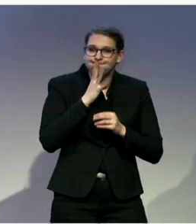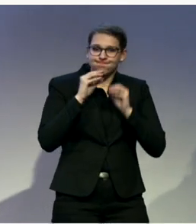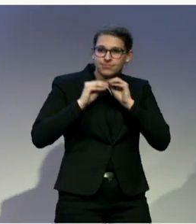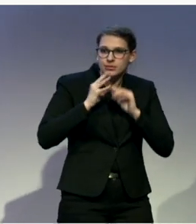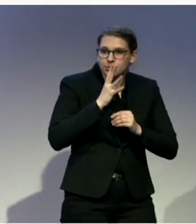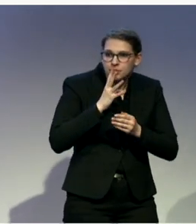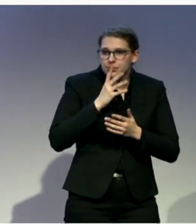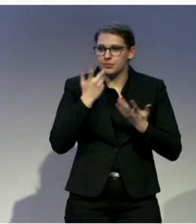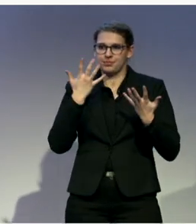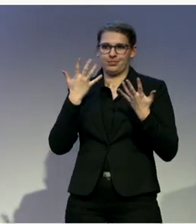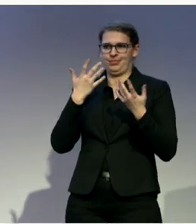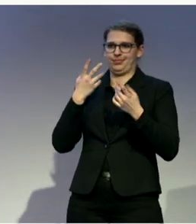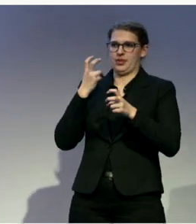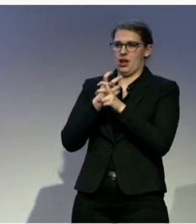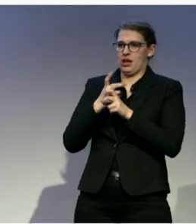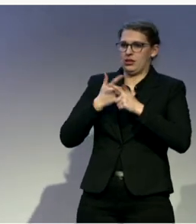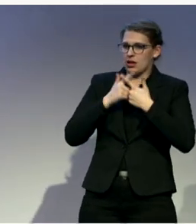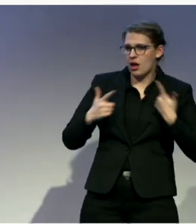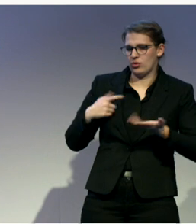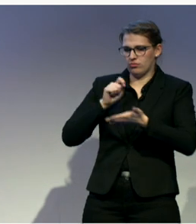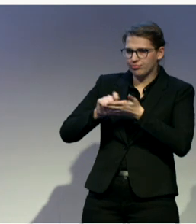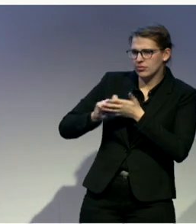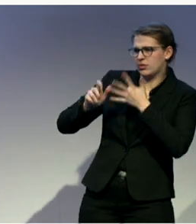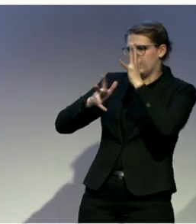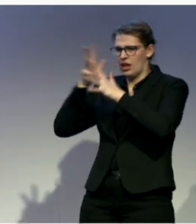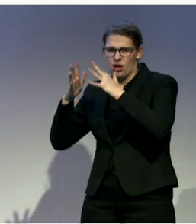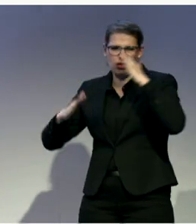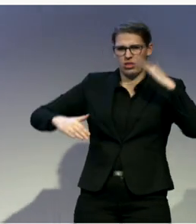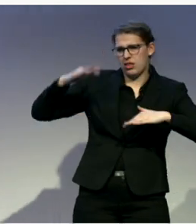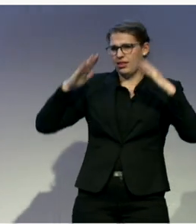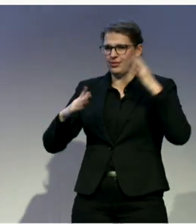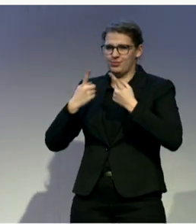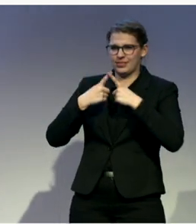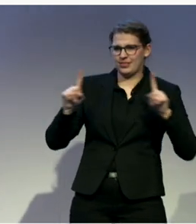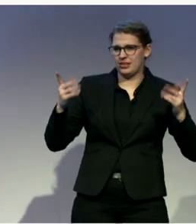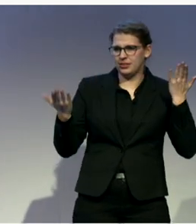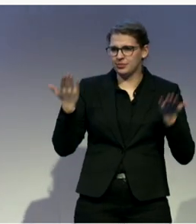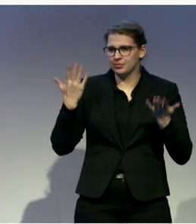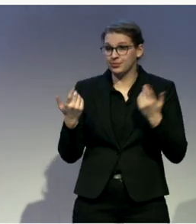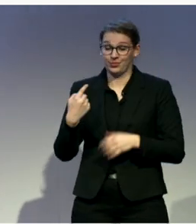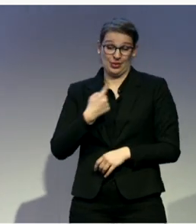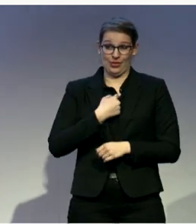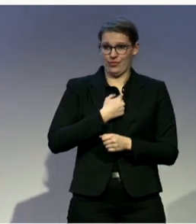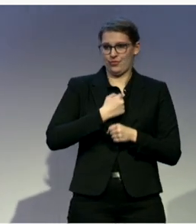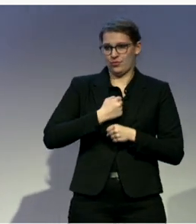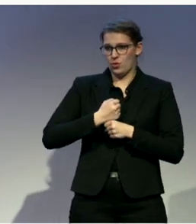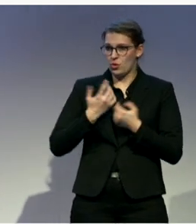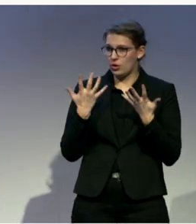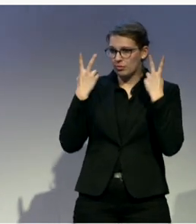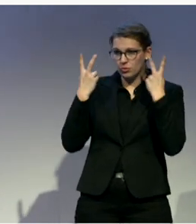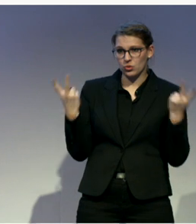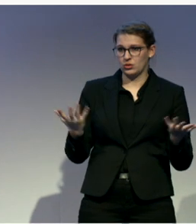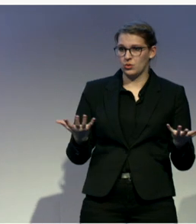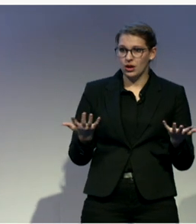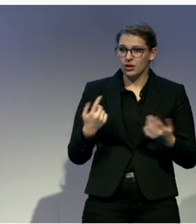oral world. They don't know. They don't have one language or the other. They don't sign, but they can't speak either. They don't have the spoken language. And that's the importance of